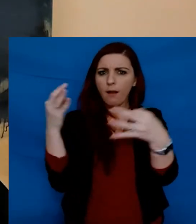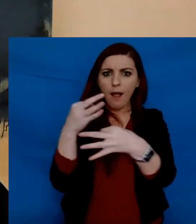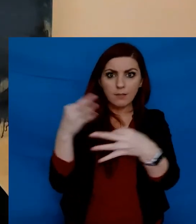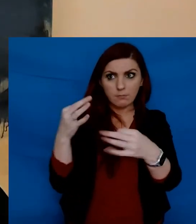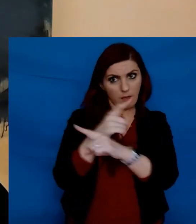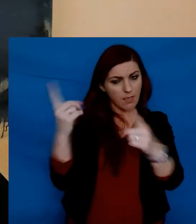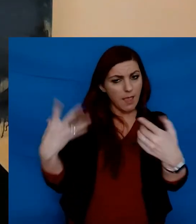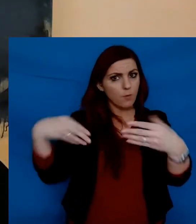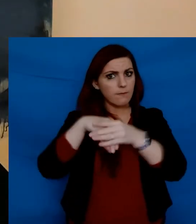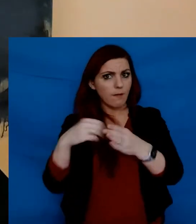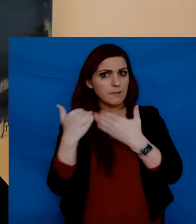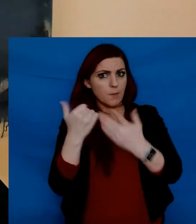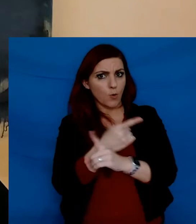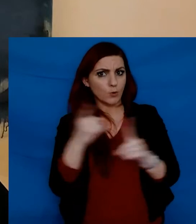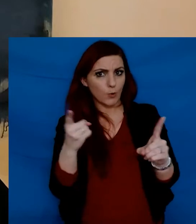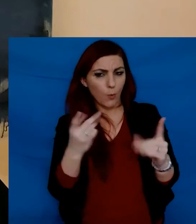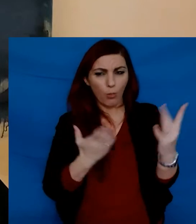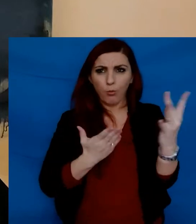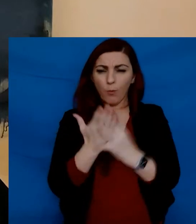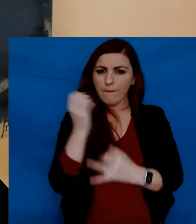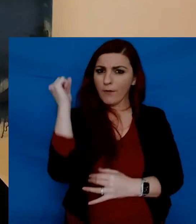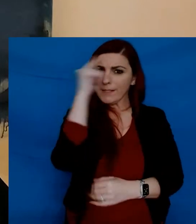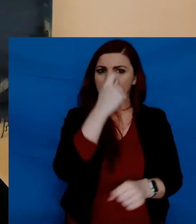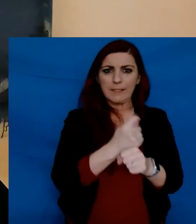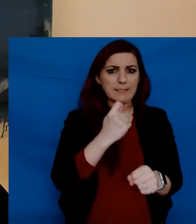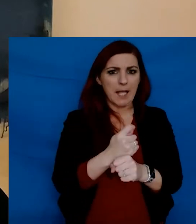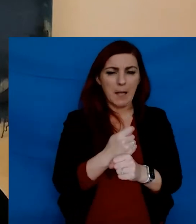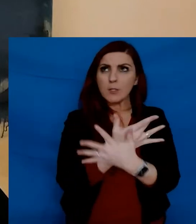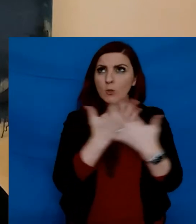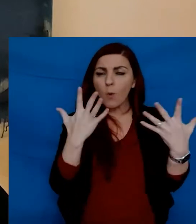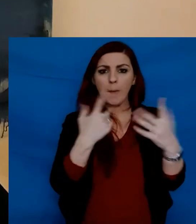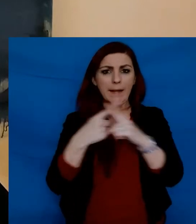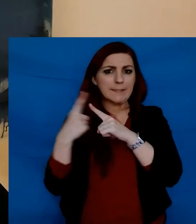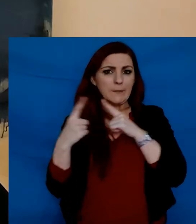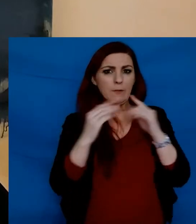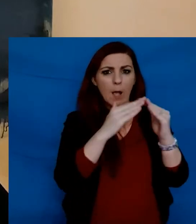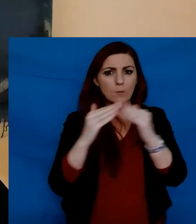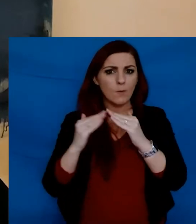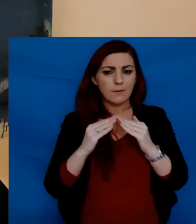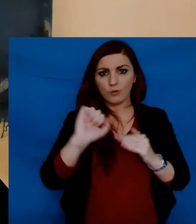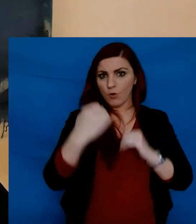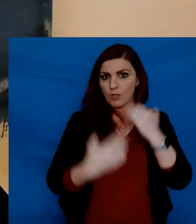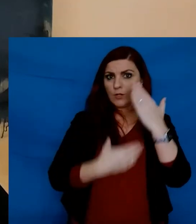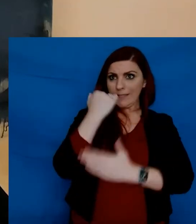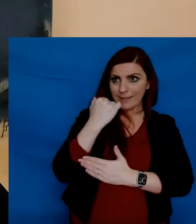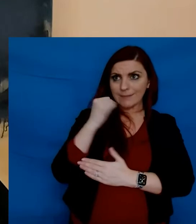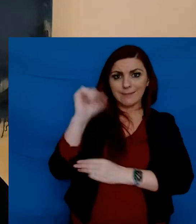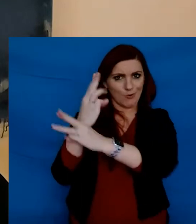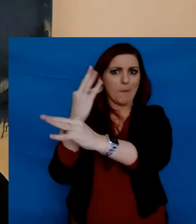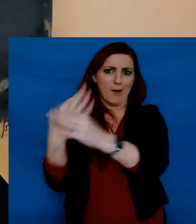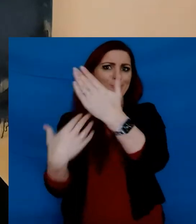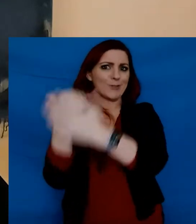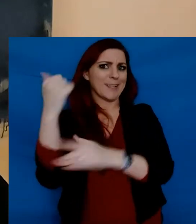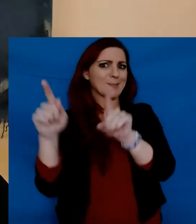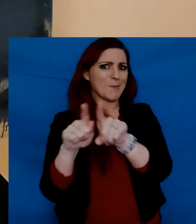guardians, who played their part, and who helped you during what has been such a difficult time in so many households. Your success